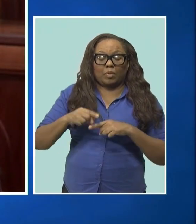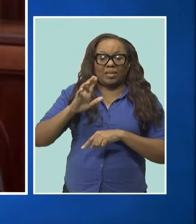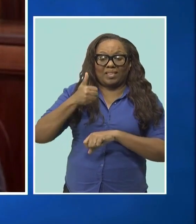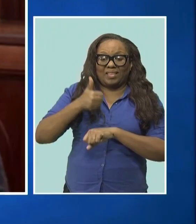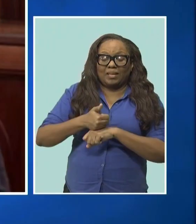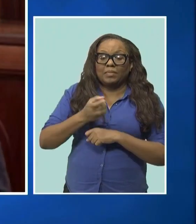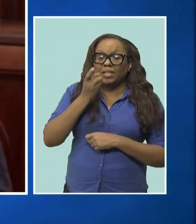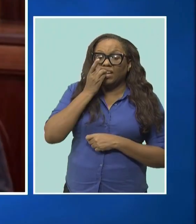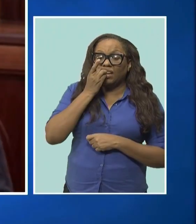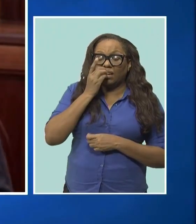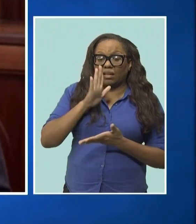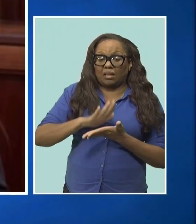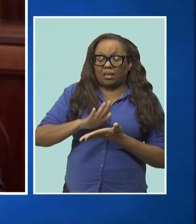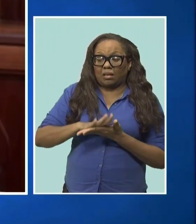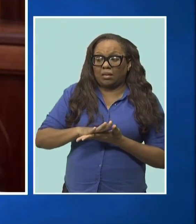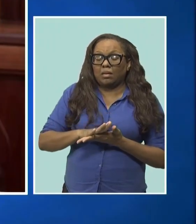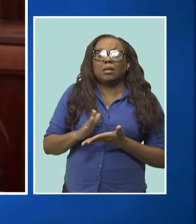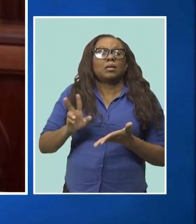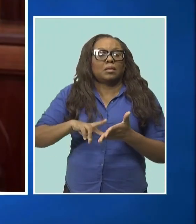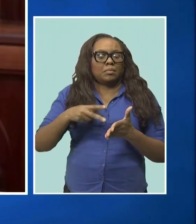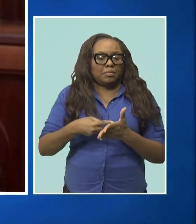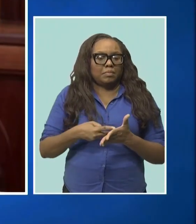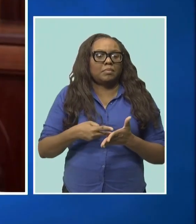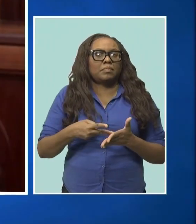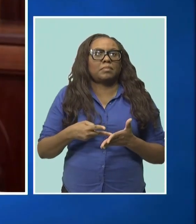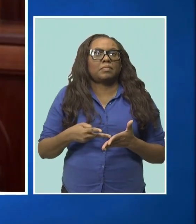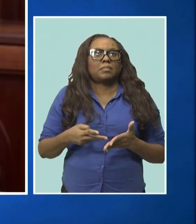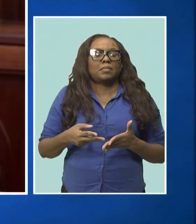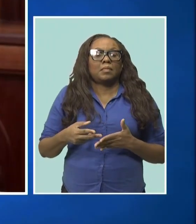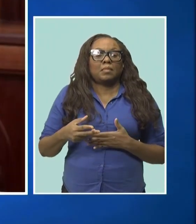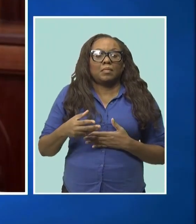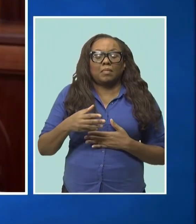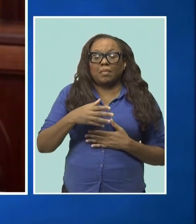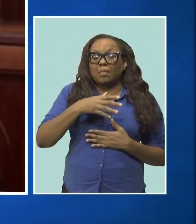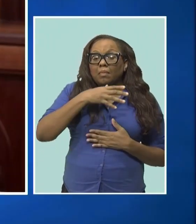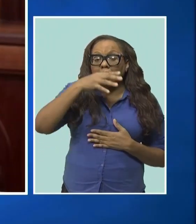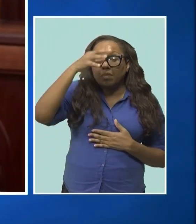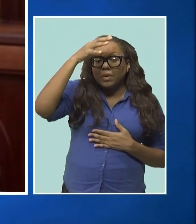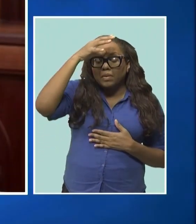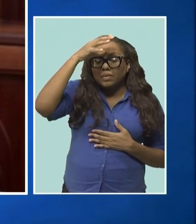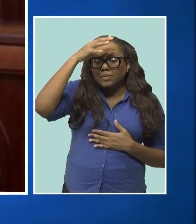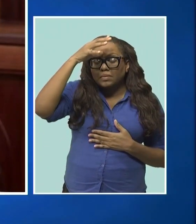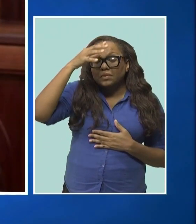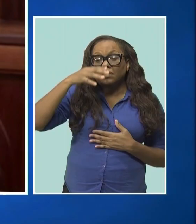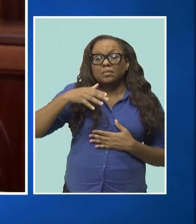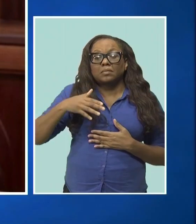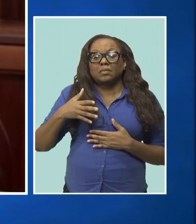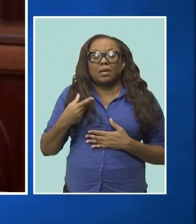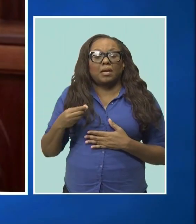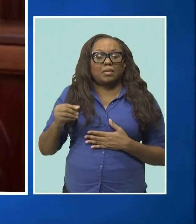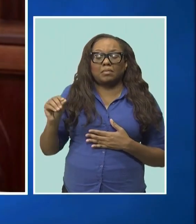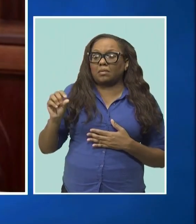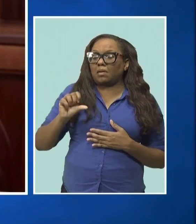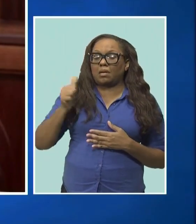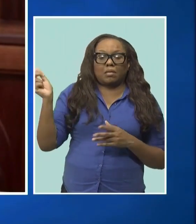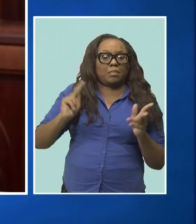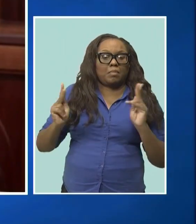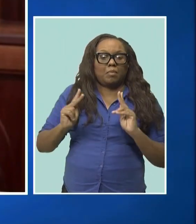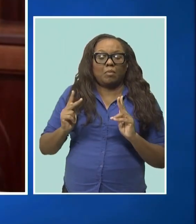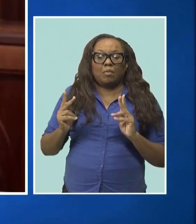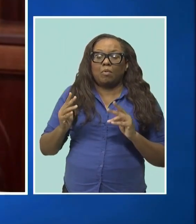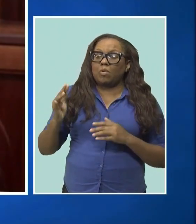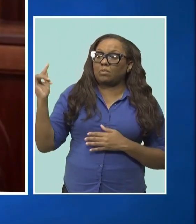the hotel will cater to the parents of the students and overseas patients and visiting